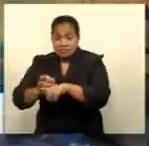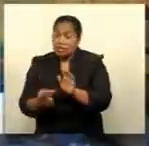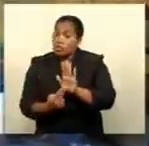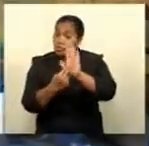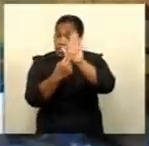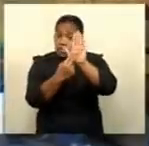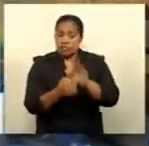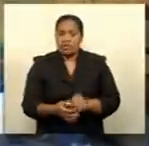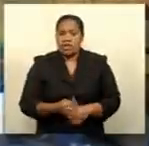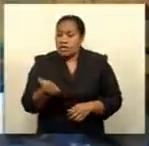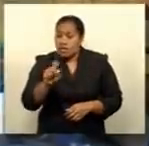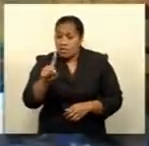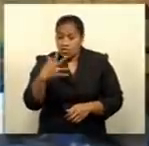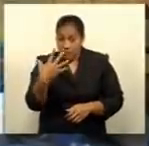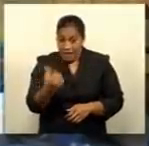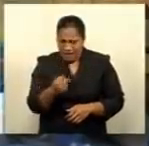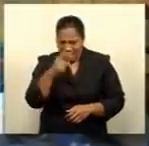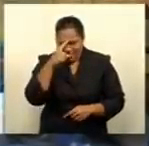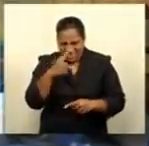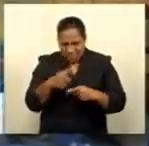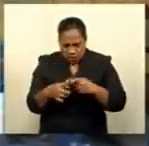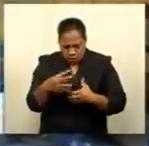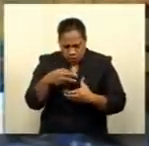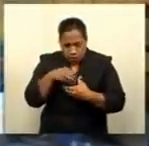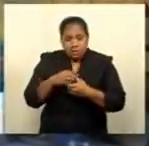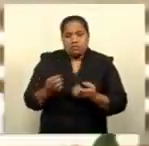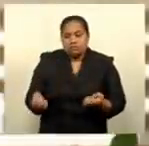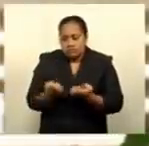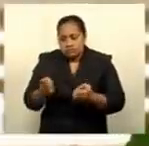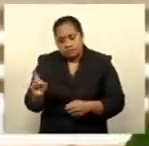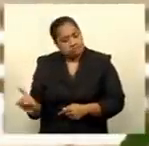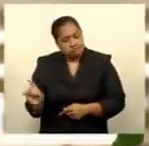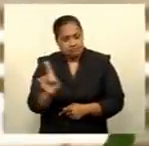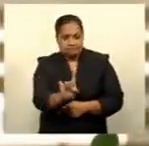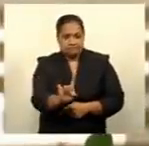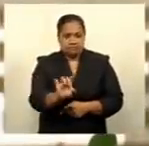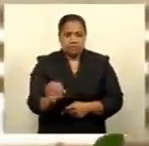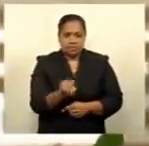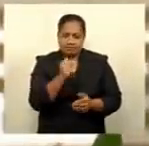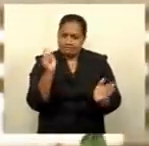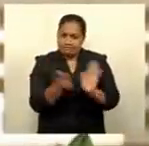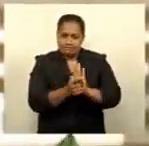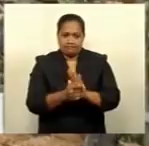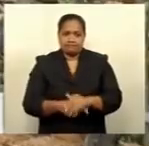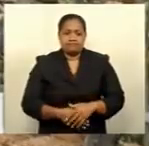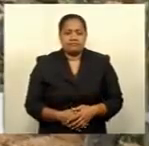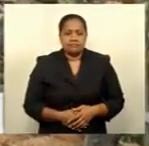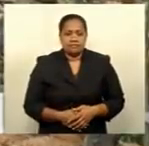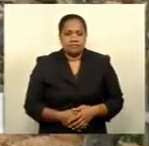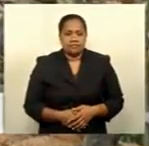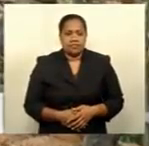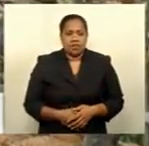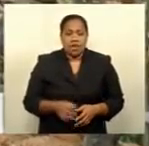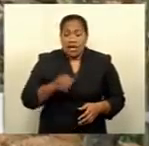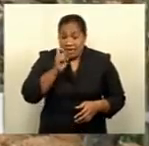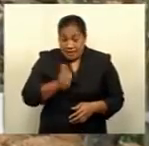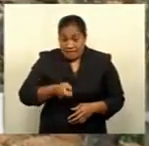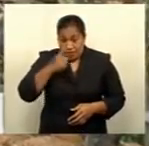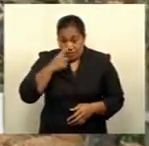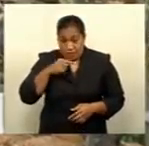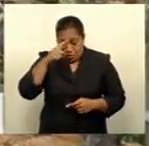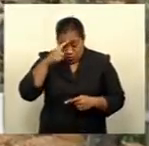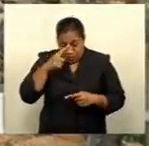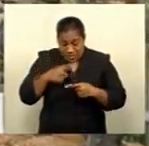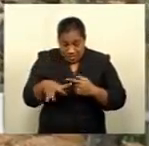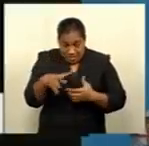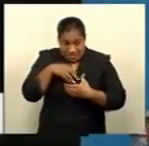COVID-19 symptoms is encouraged to visit one immediately. We request if people who have these symptoms do